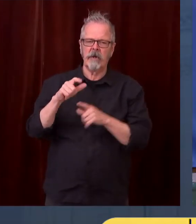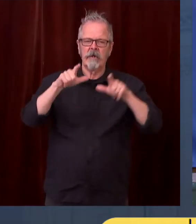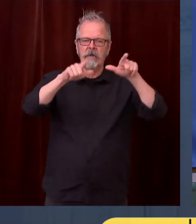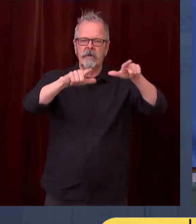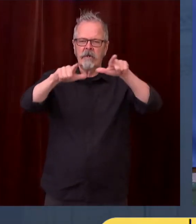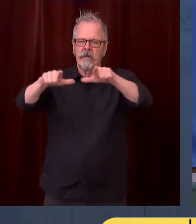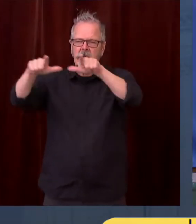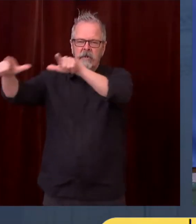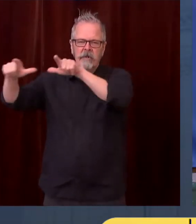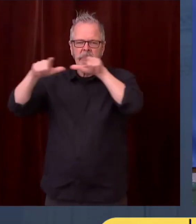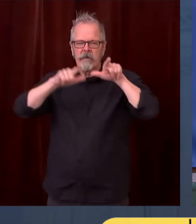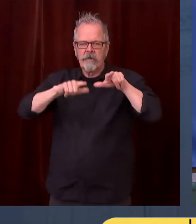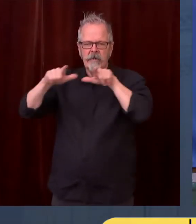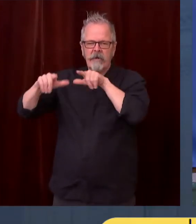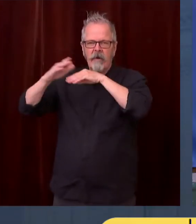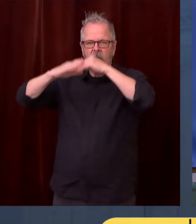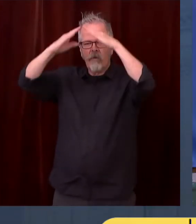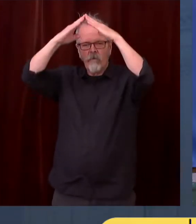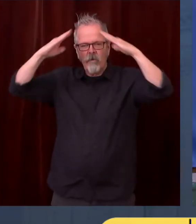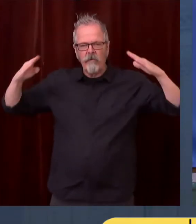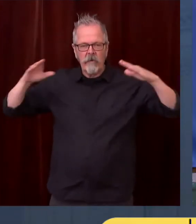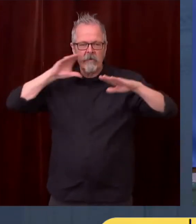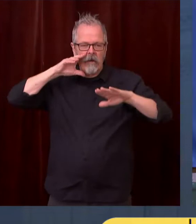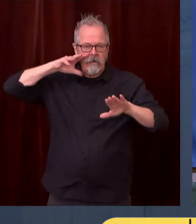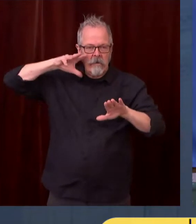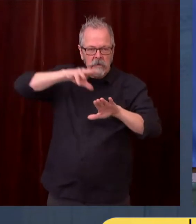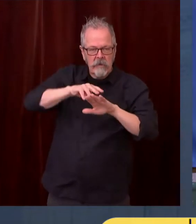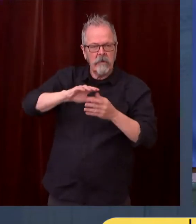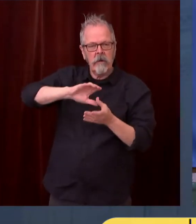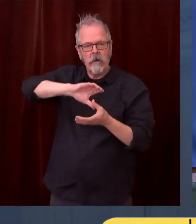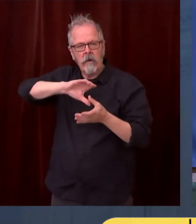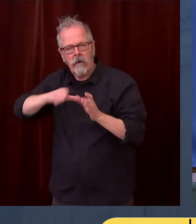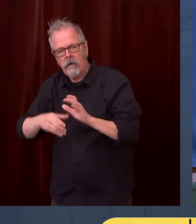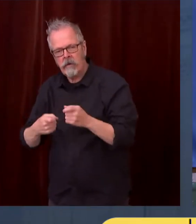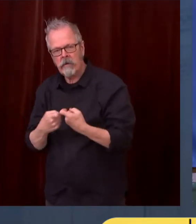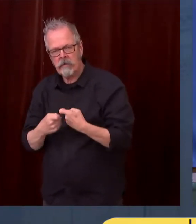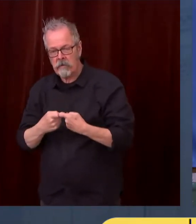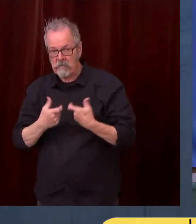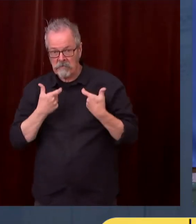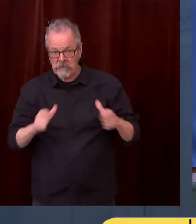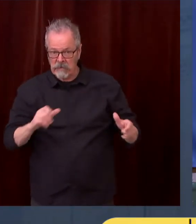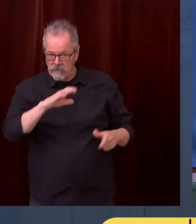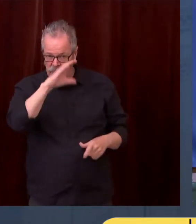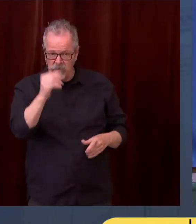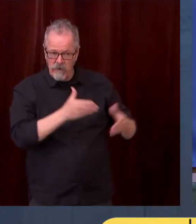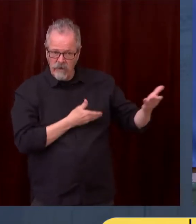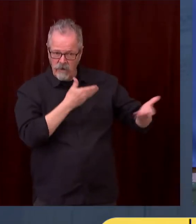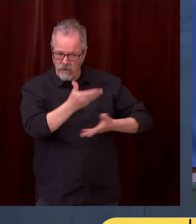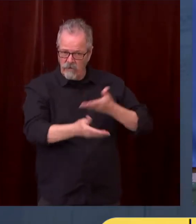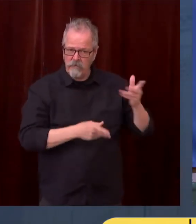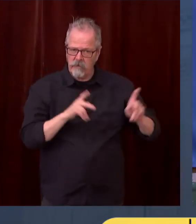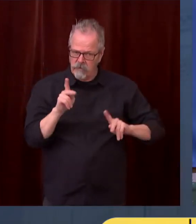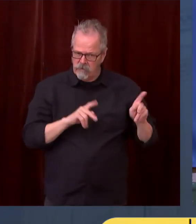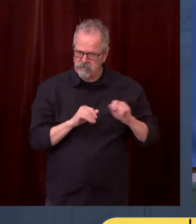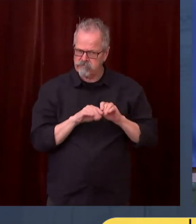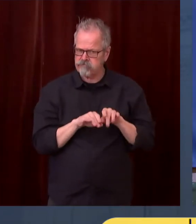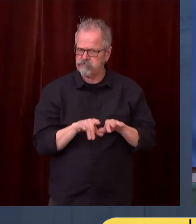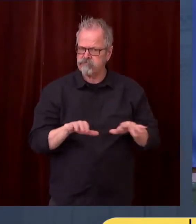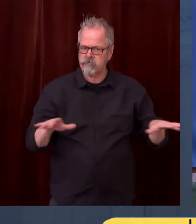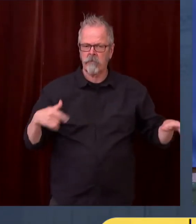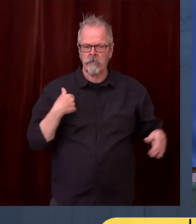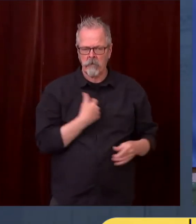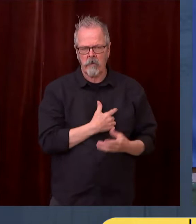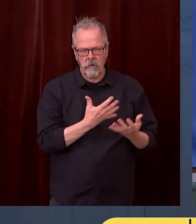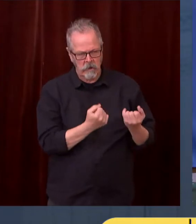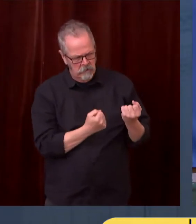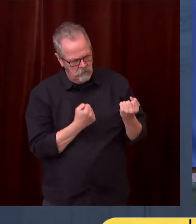public health, as does the first bill. It does this by capping climate pollution, capping carbon pollution. very important.